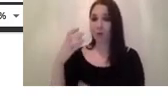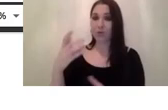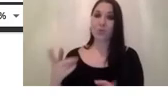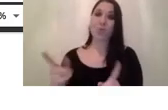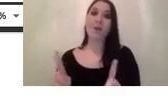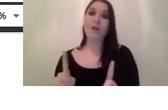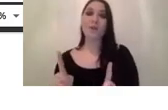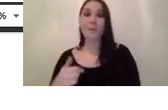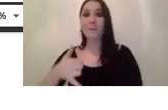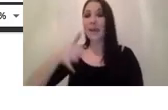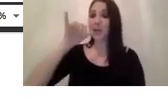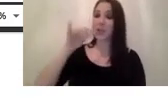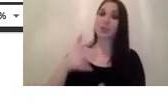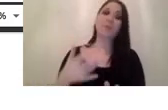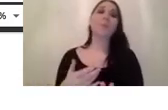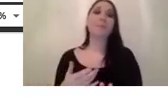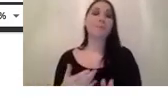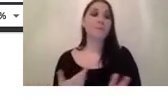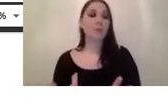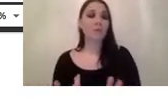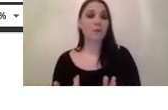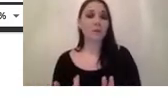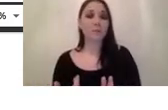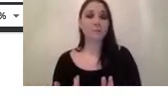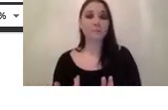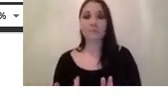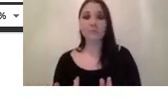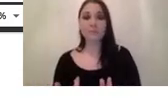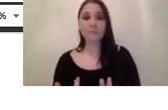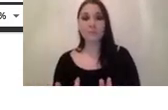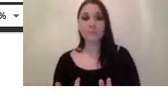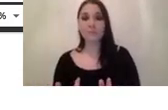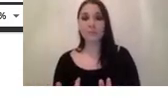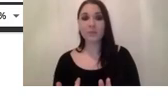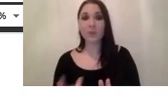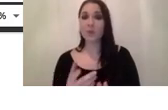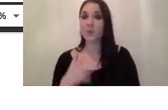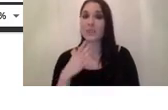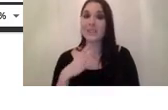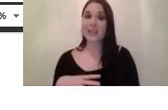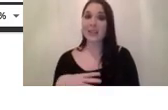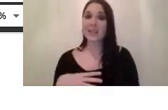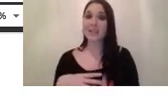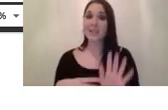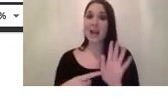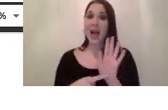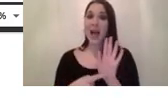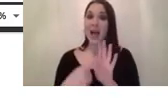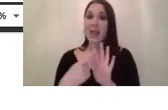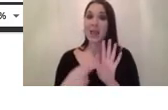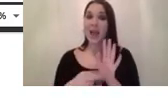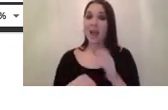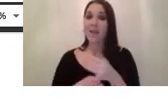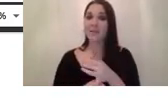a conveyor maybe you don't need a body focal lens you just need a lens that um actually